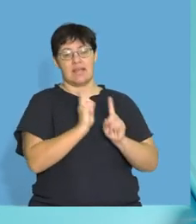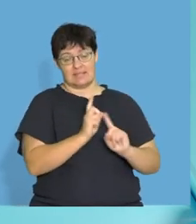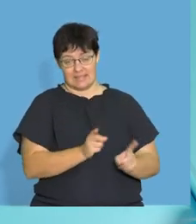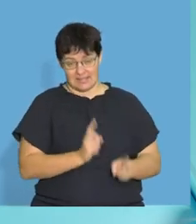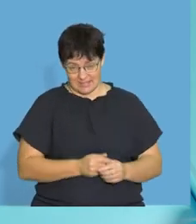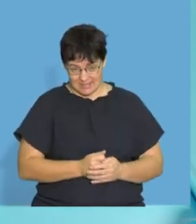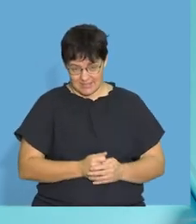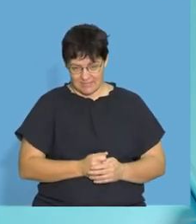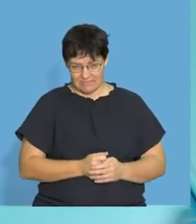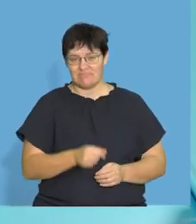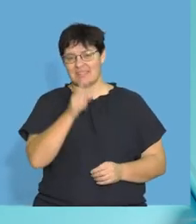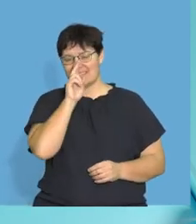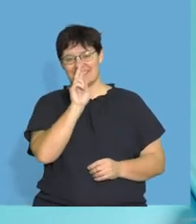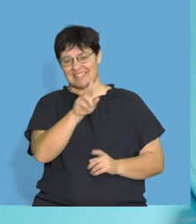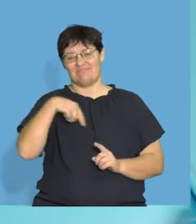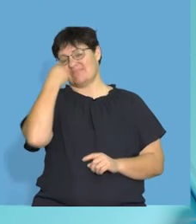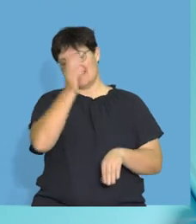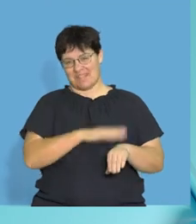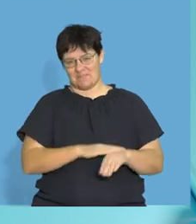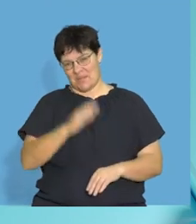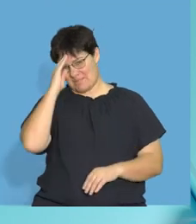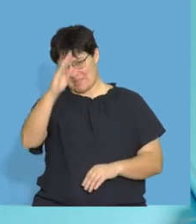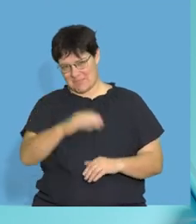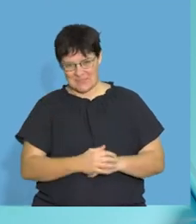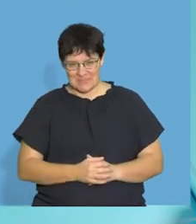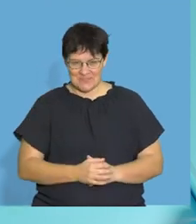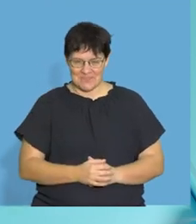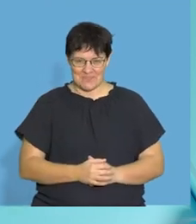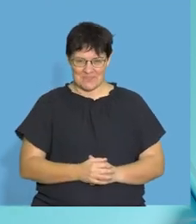section. We will see you again next time. Bye-bye.